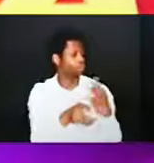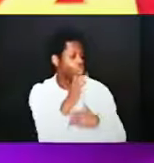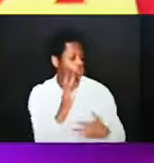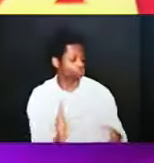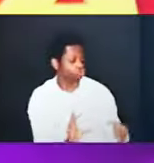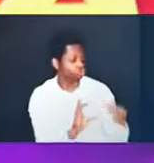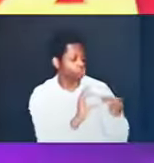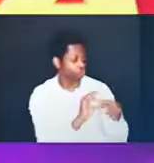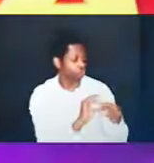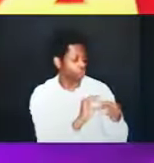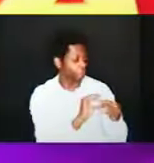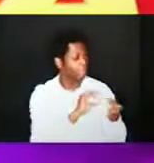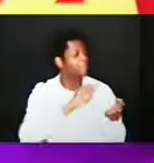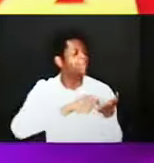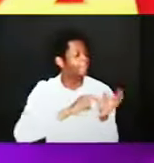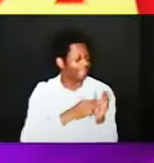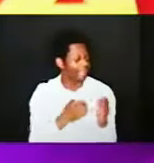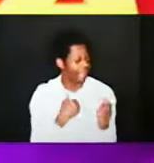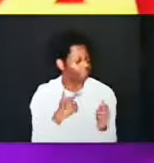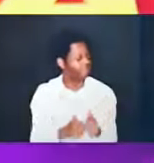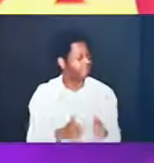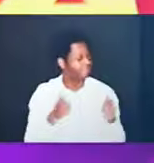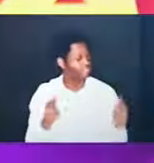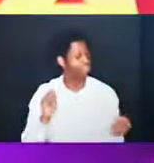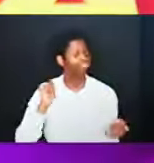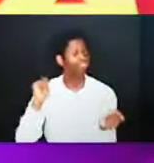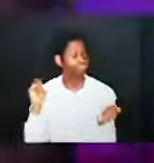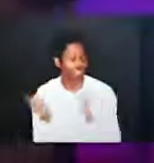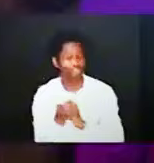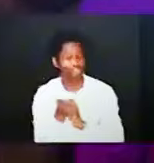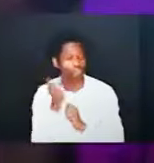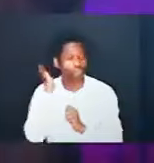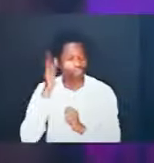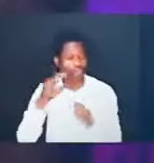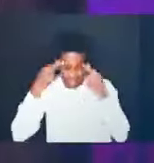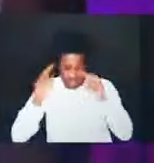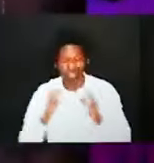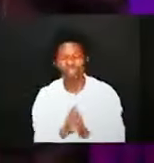amazing change has taken place or will take place